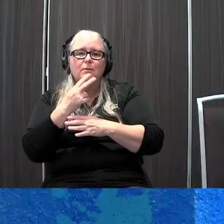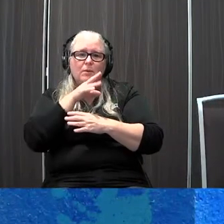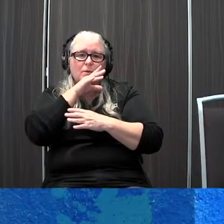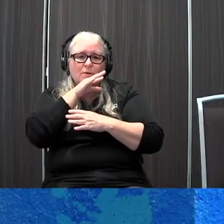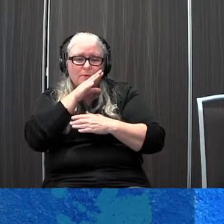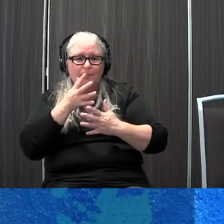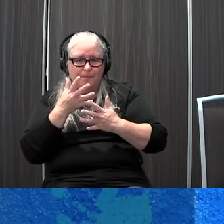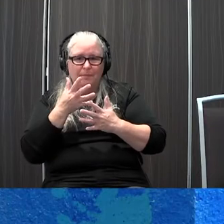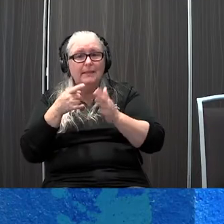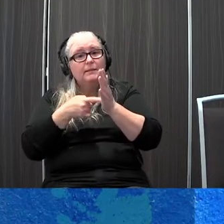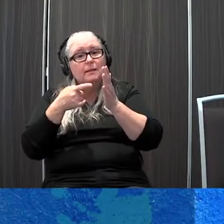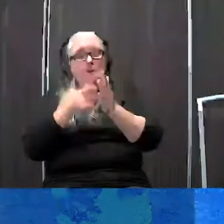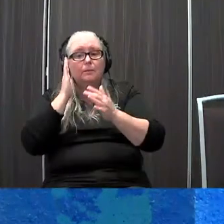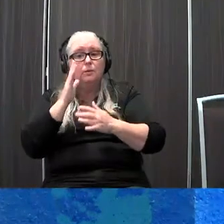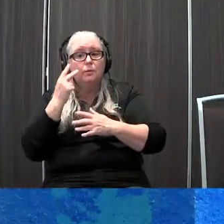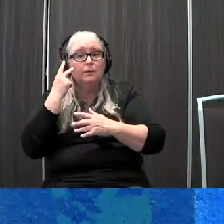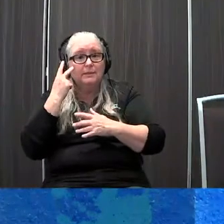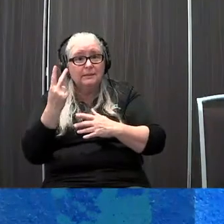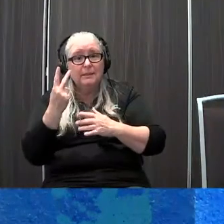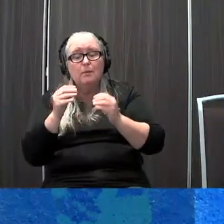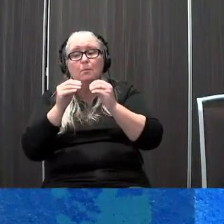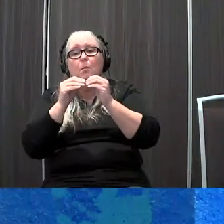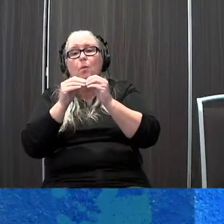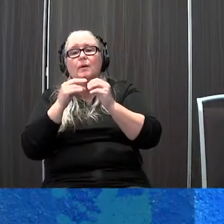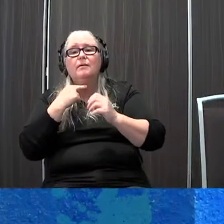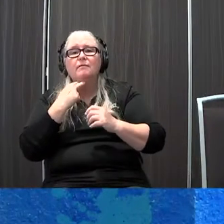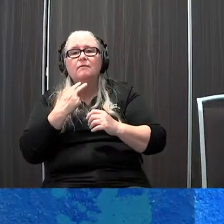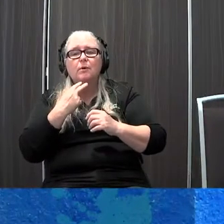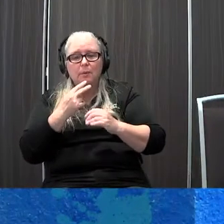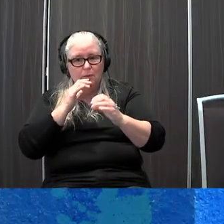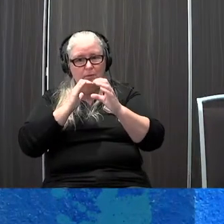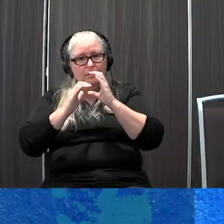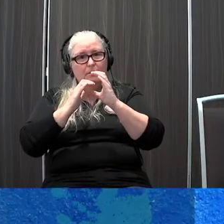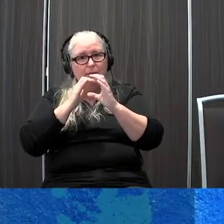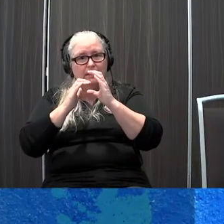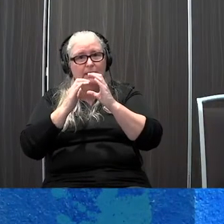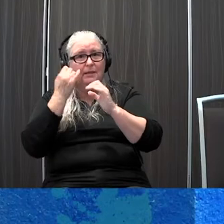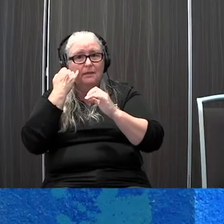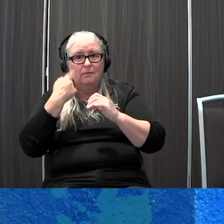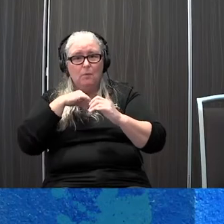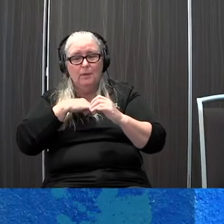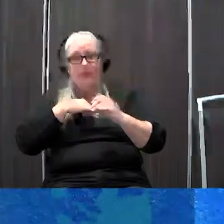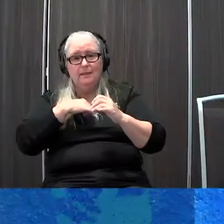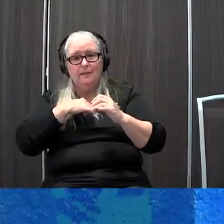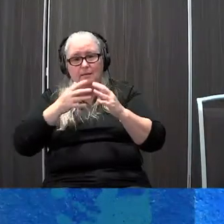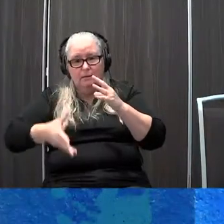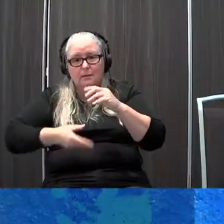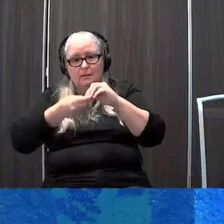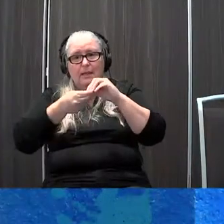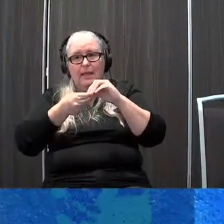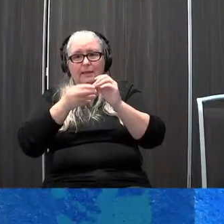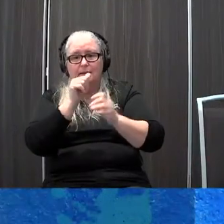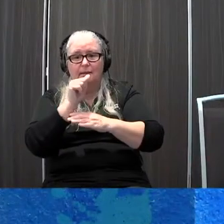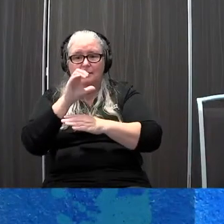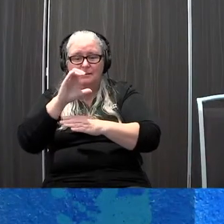we even see additional verbal communication when we begin to introduce AAC support so again